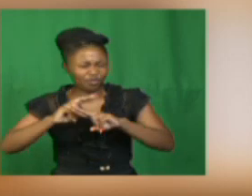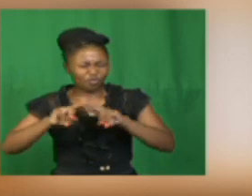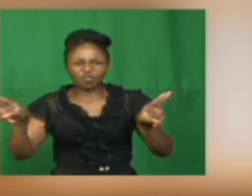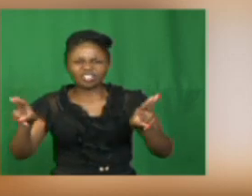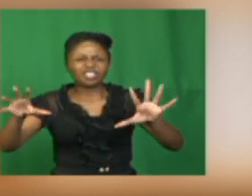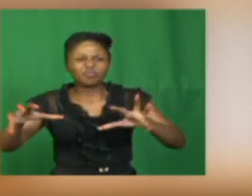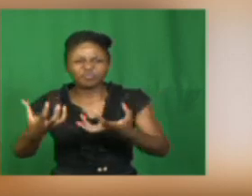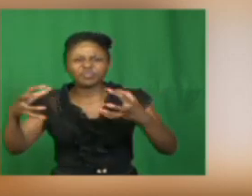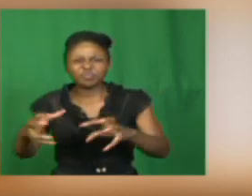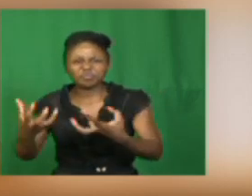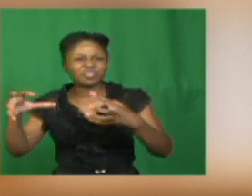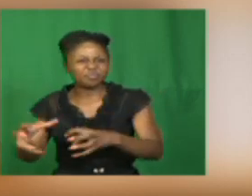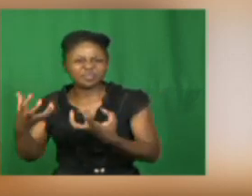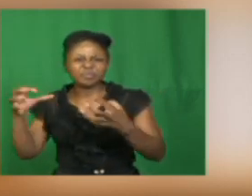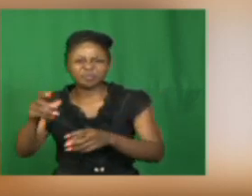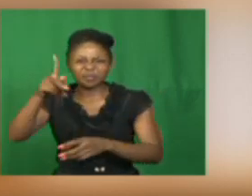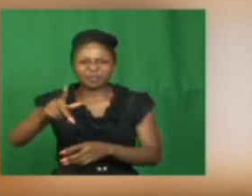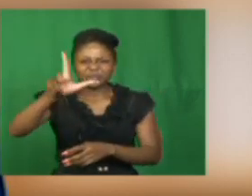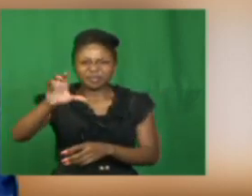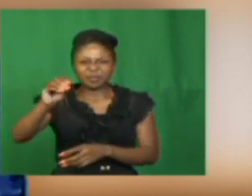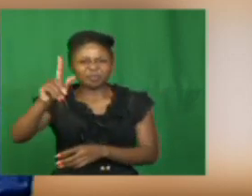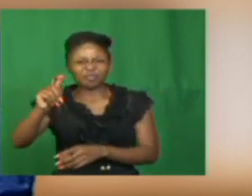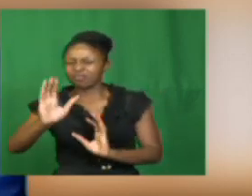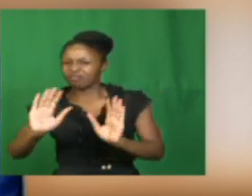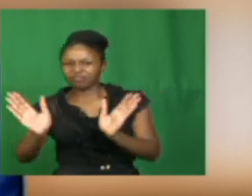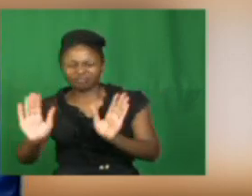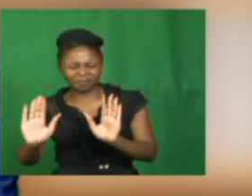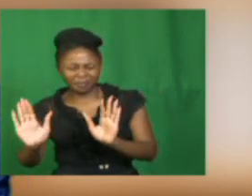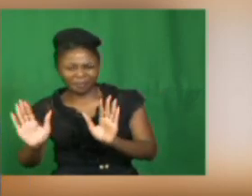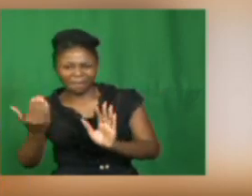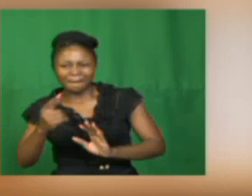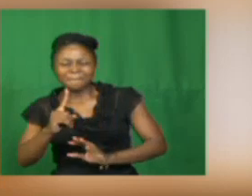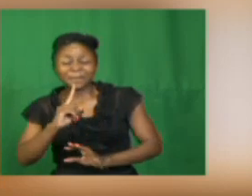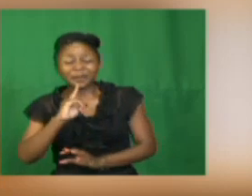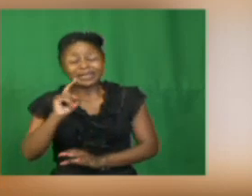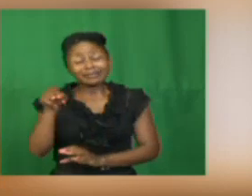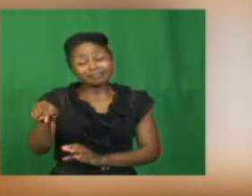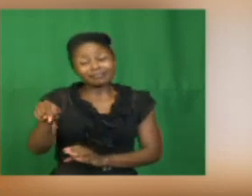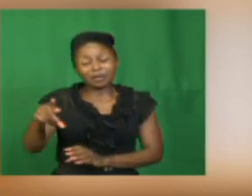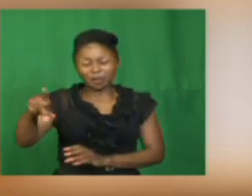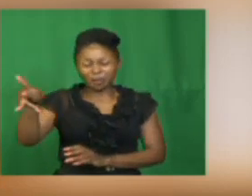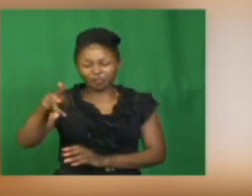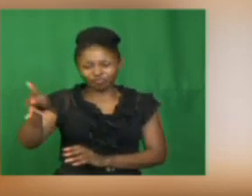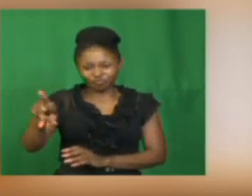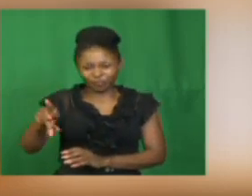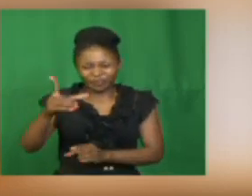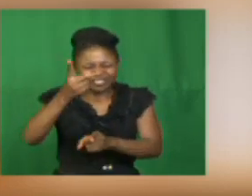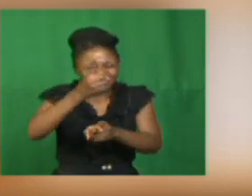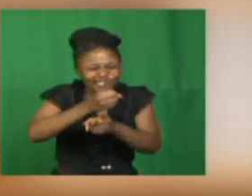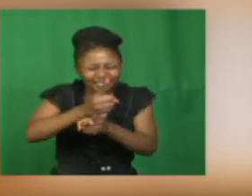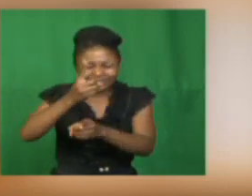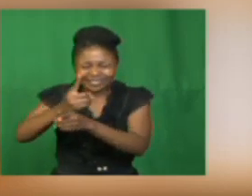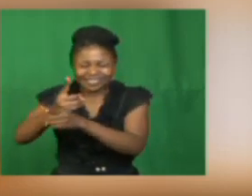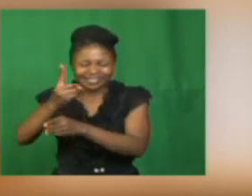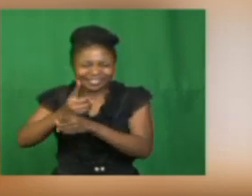agriculture garden. This is a plot that we discuss when we